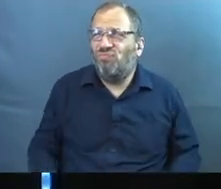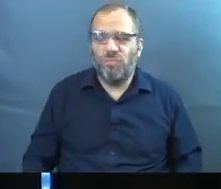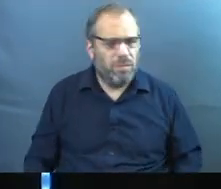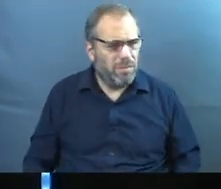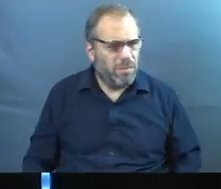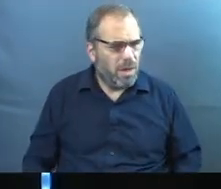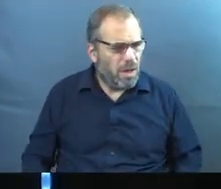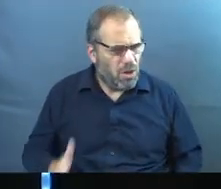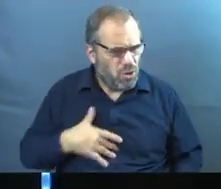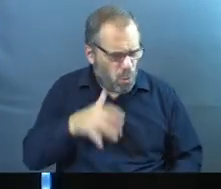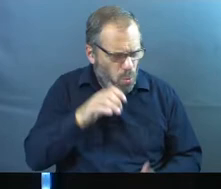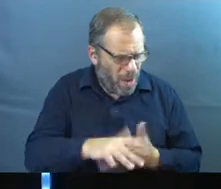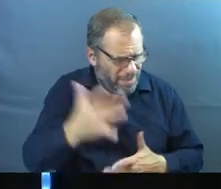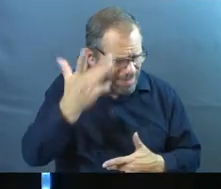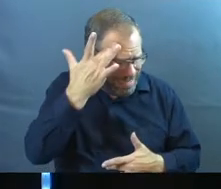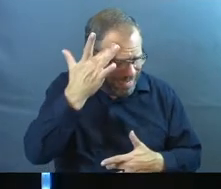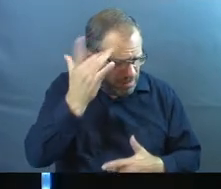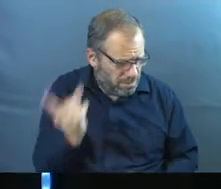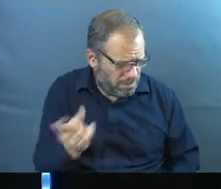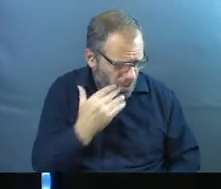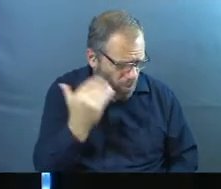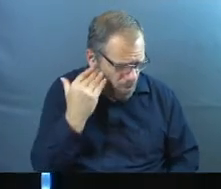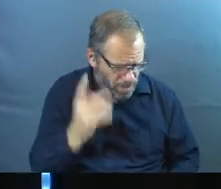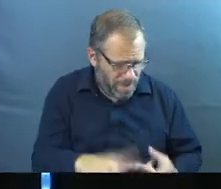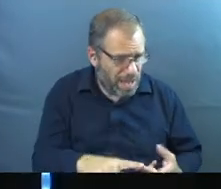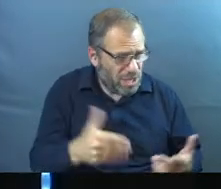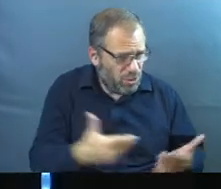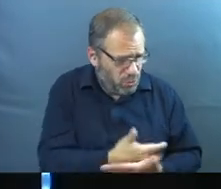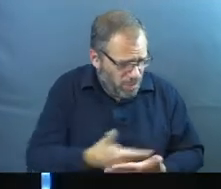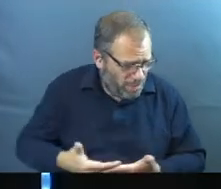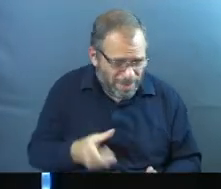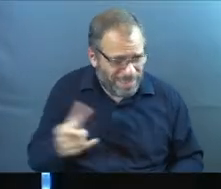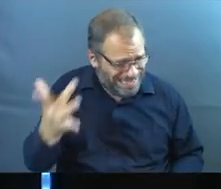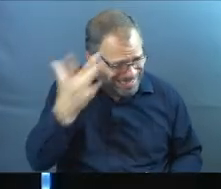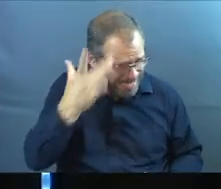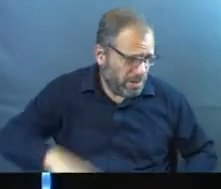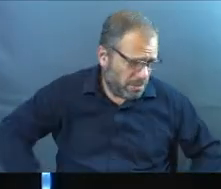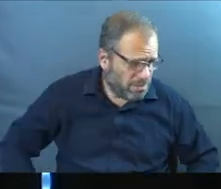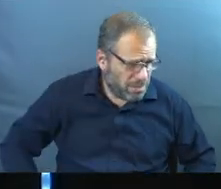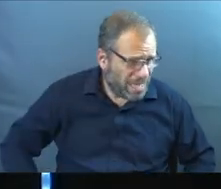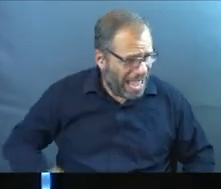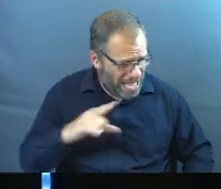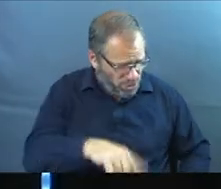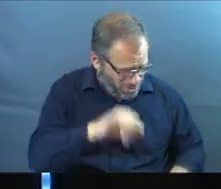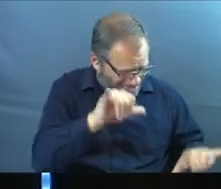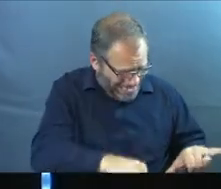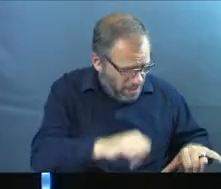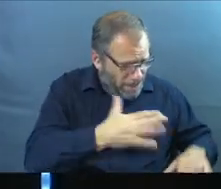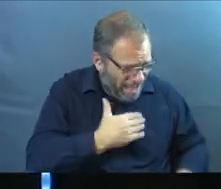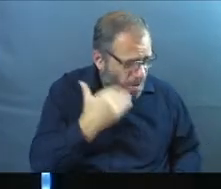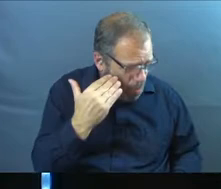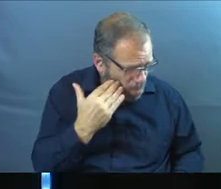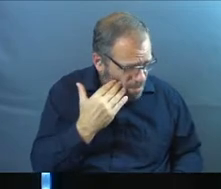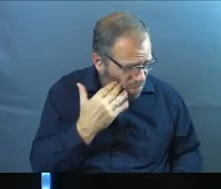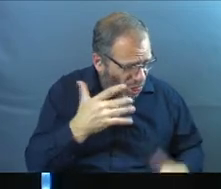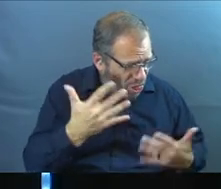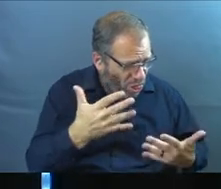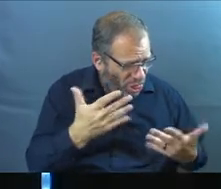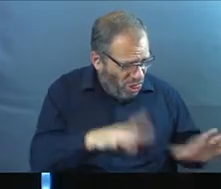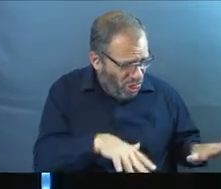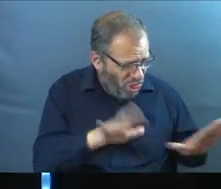and he goes, you have a sick wife at home. You have a newborn son who's sick at home, and you're sitting here just hanging out.